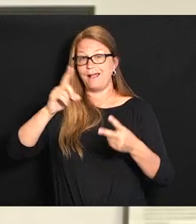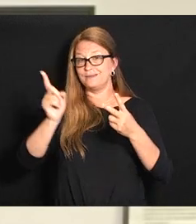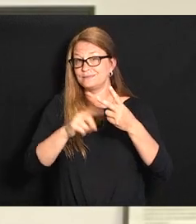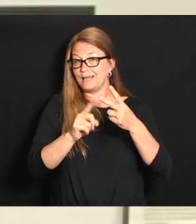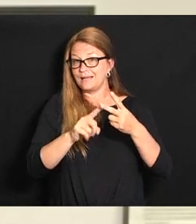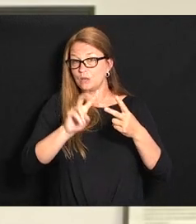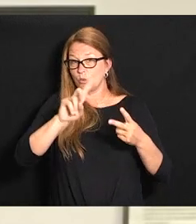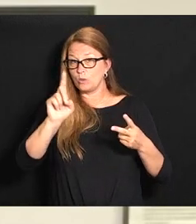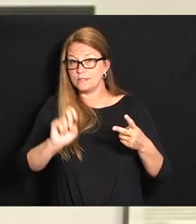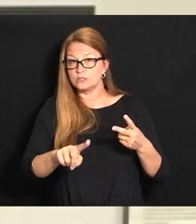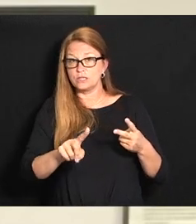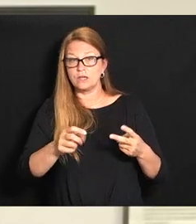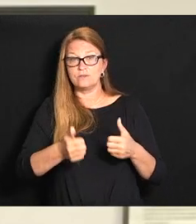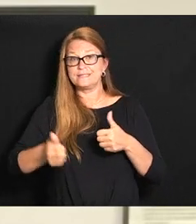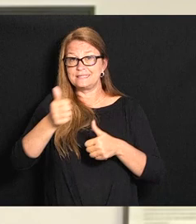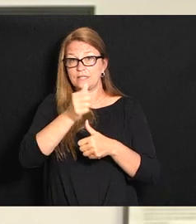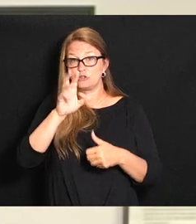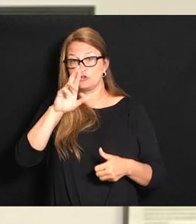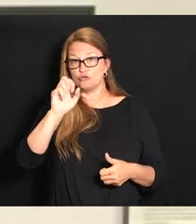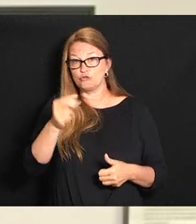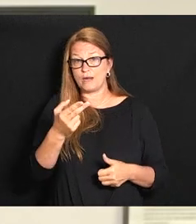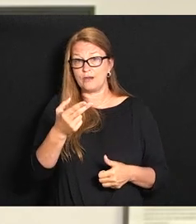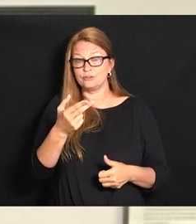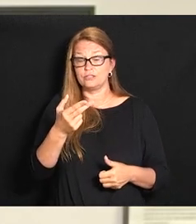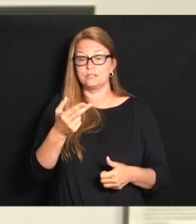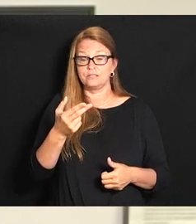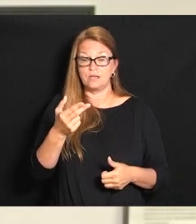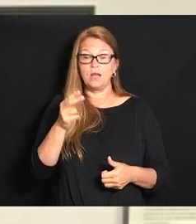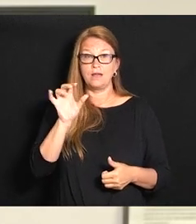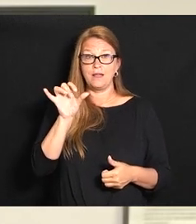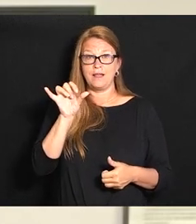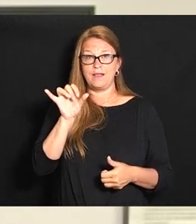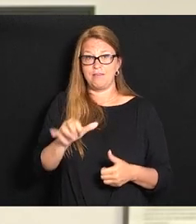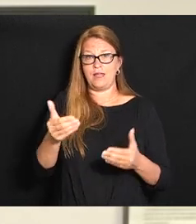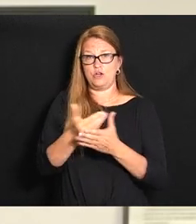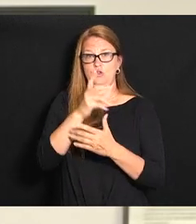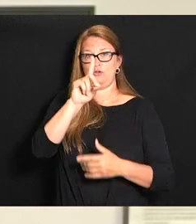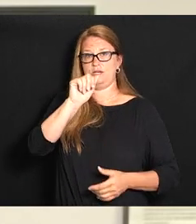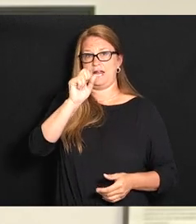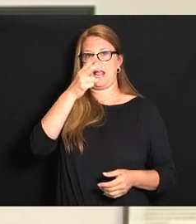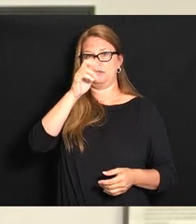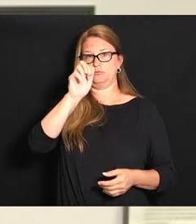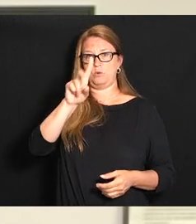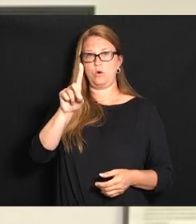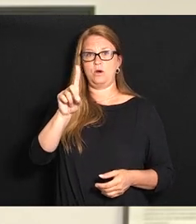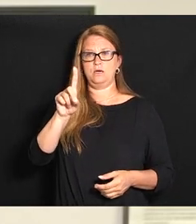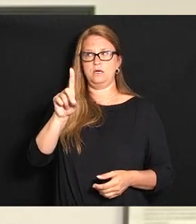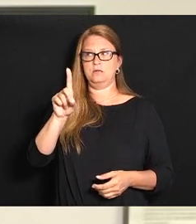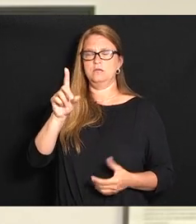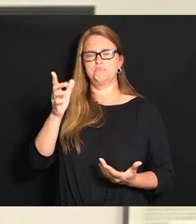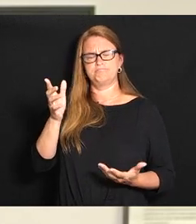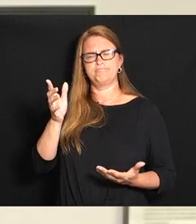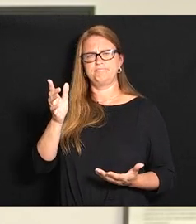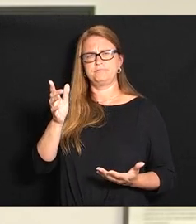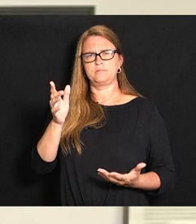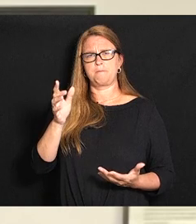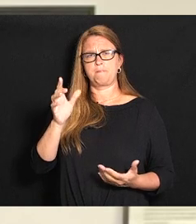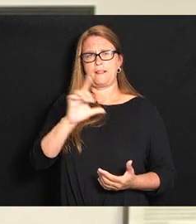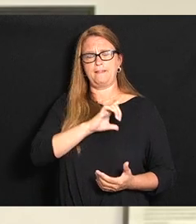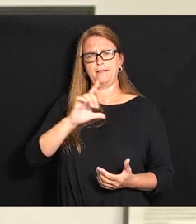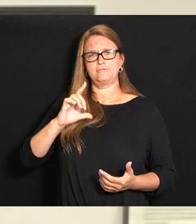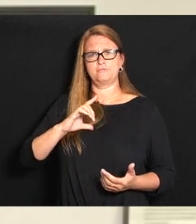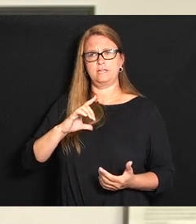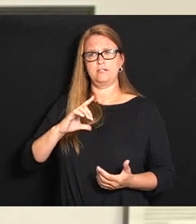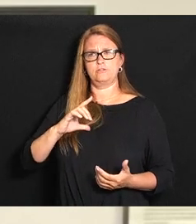for Secretary Crouch with the launch of this dashboard if this has been asked before I'm unaware but the legislature